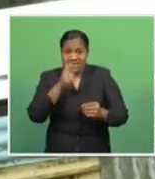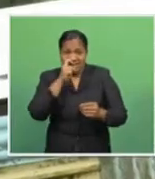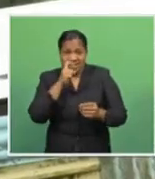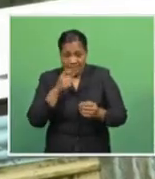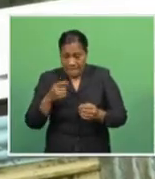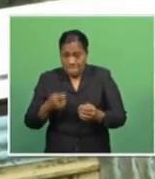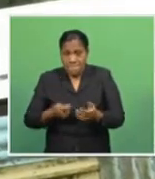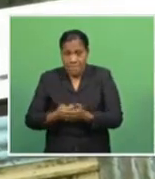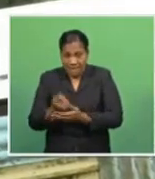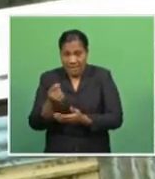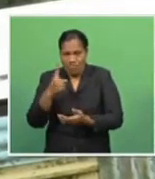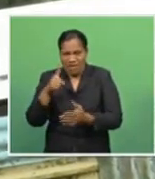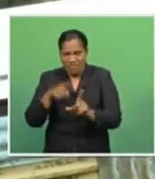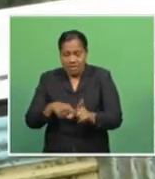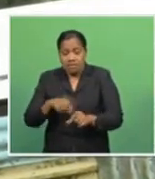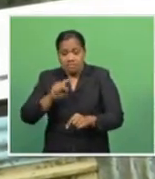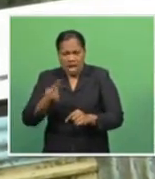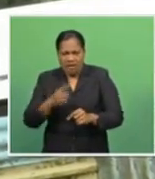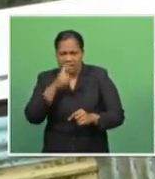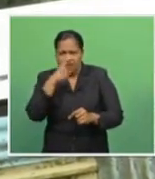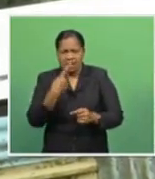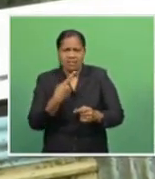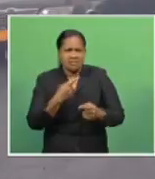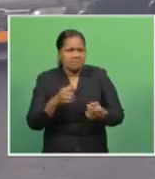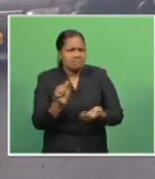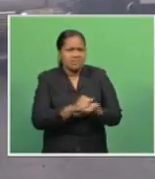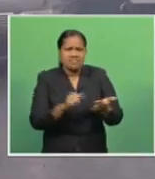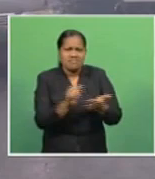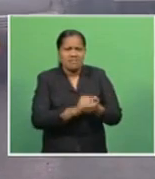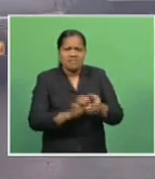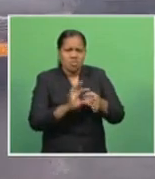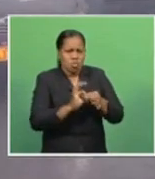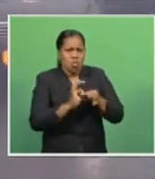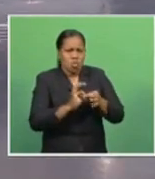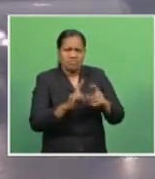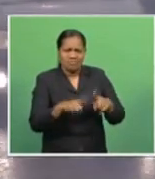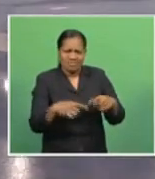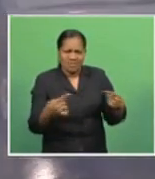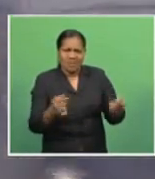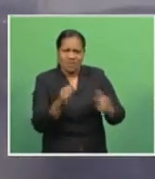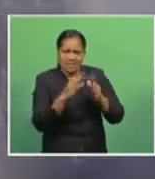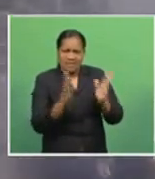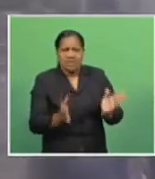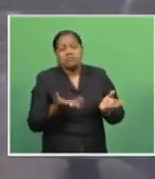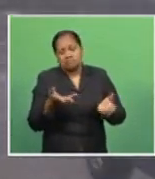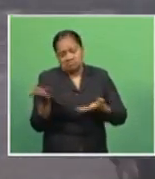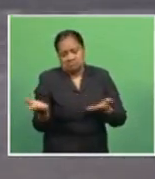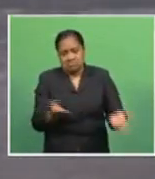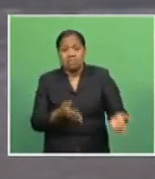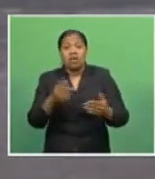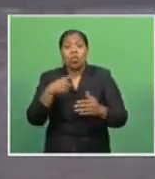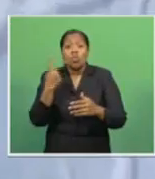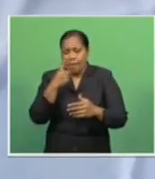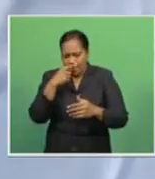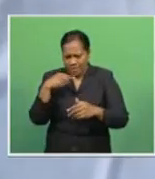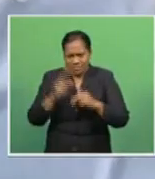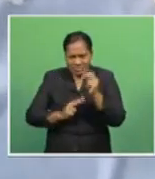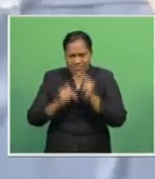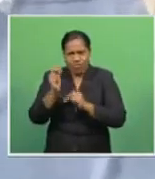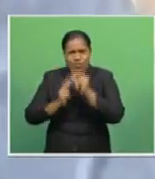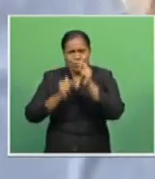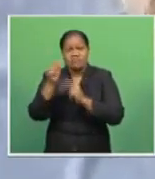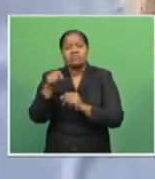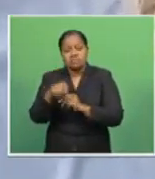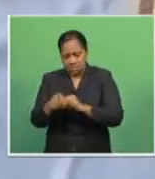building materials because they live in maritime areas. Carpentry teams are also available to help those in informal settlements